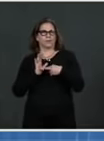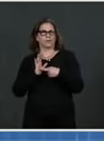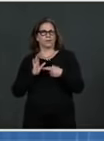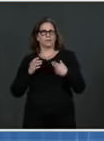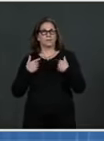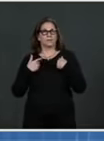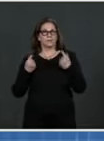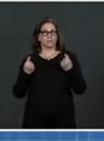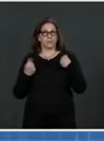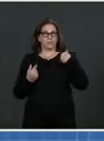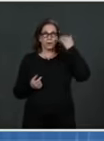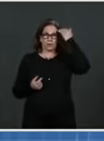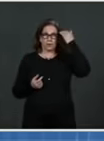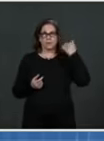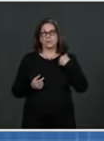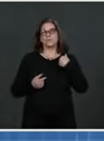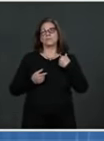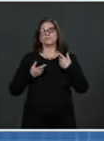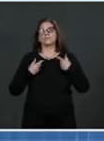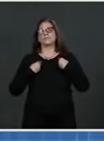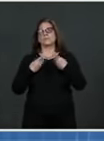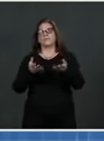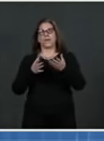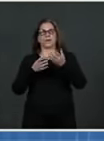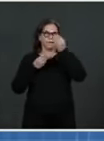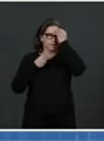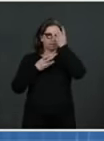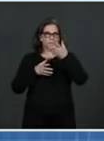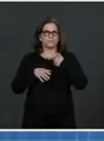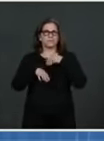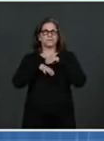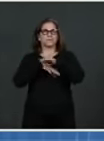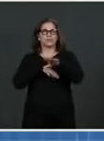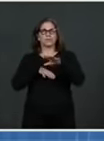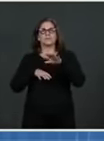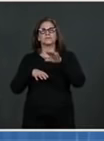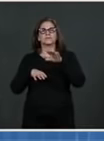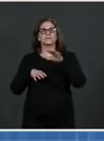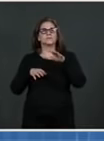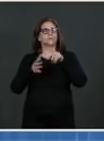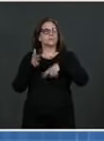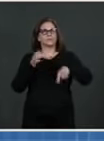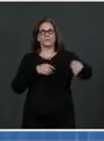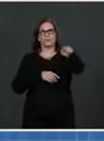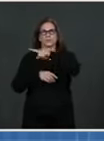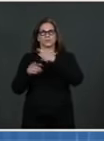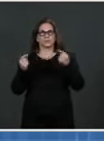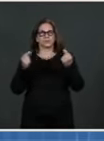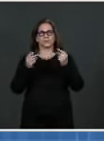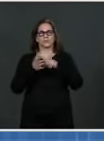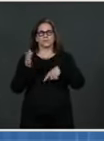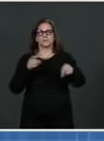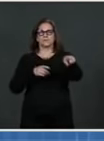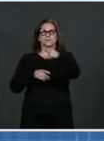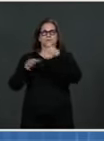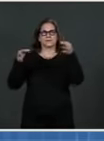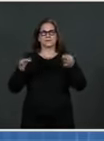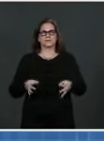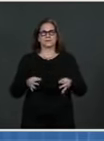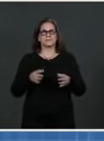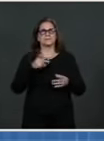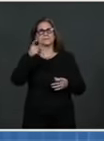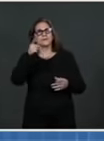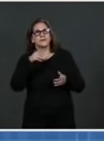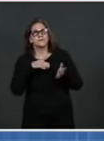the outcome in the way we described. So with that, let me ask you, Dr. Walensky, to see if you can address the